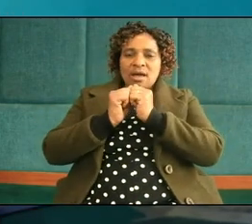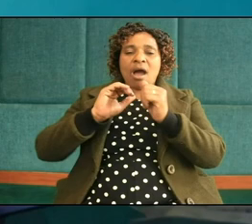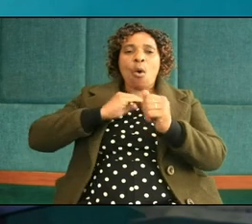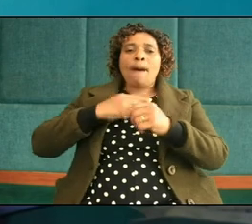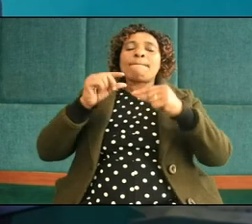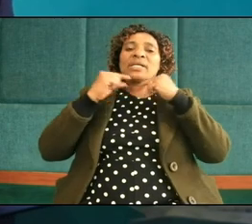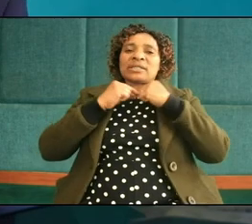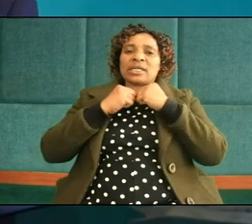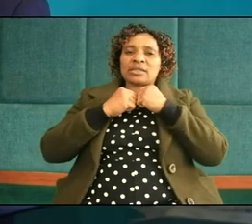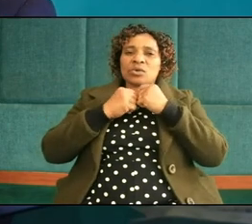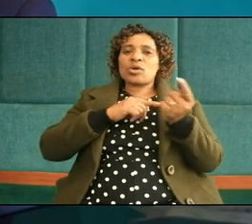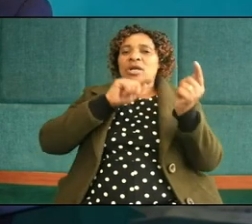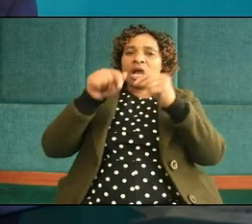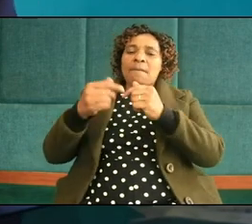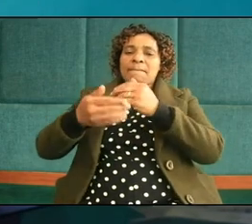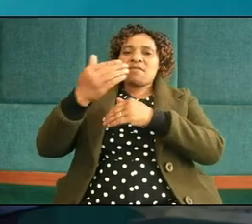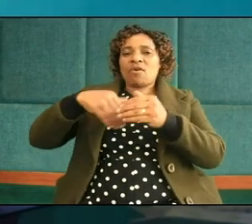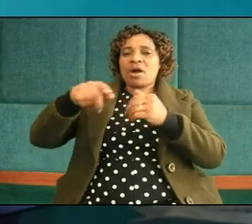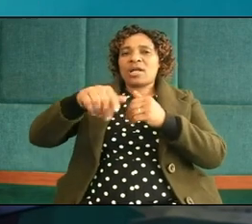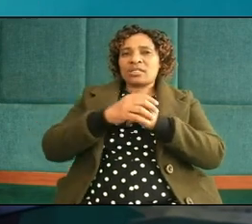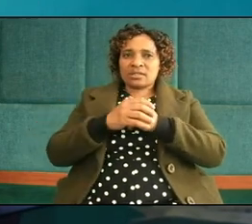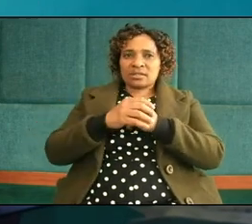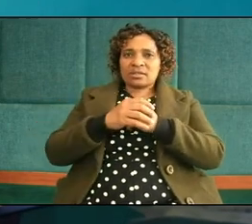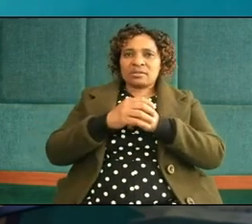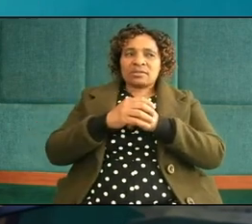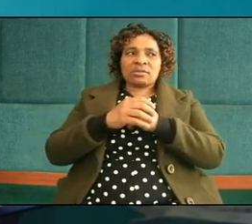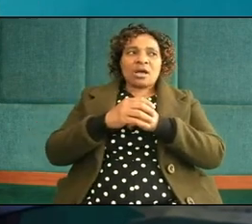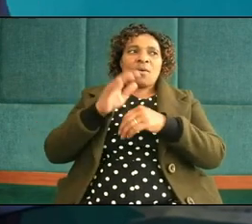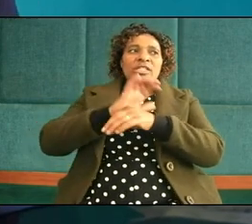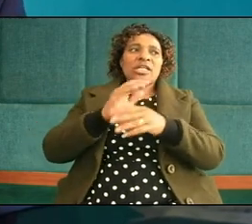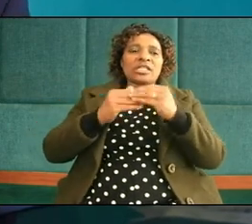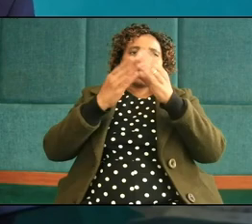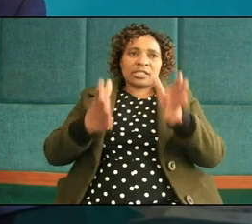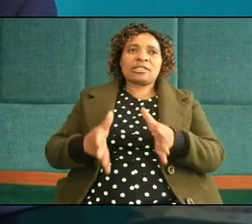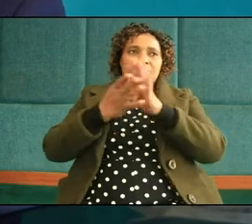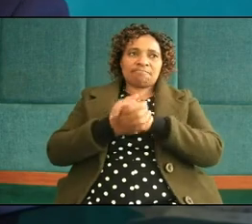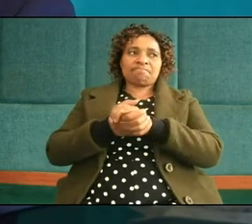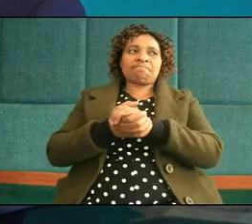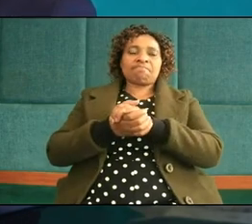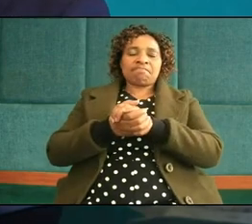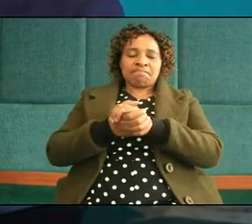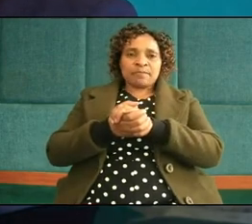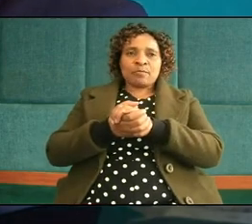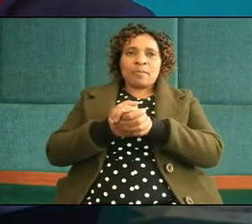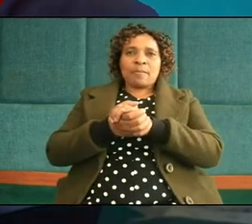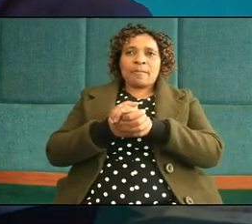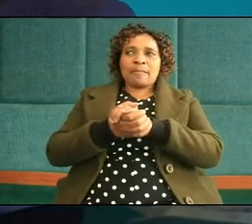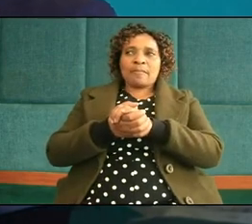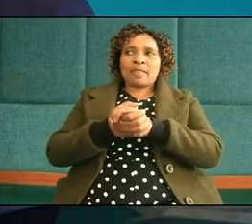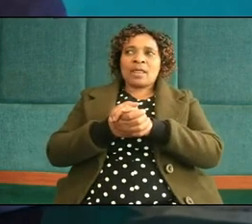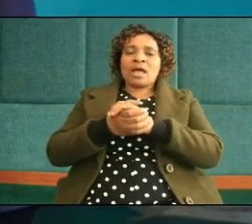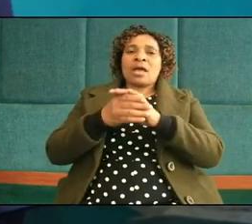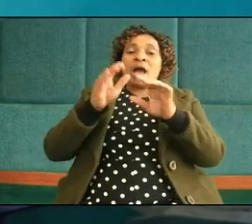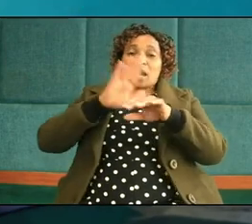pastors will come before us do we have a pastor here or our church elders yes as you are